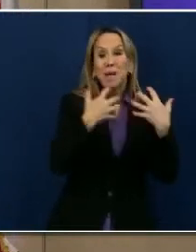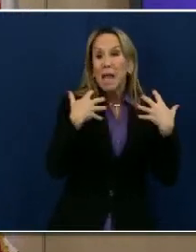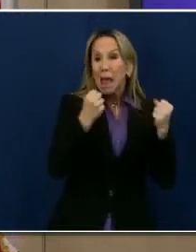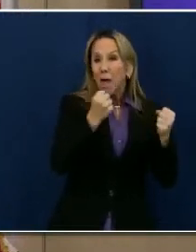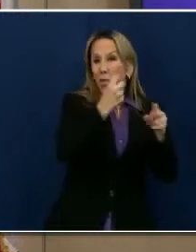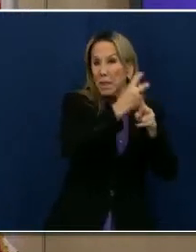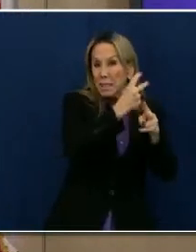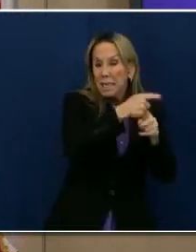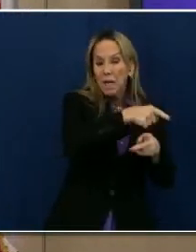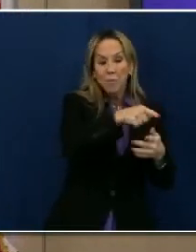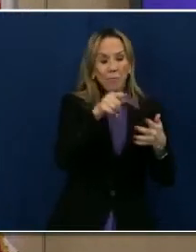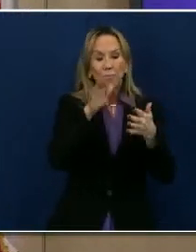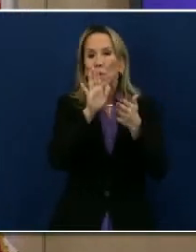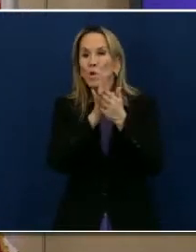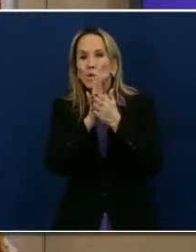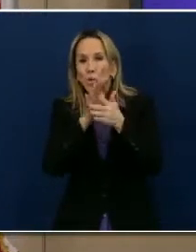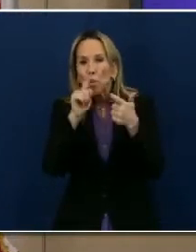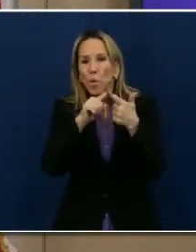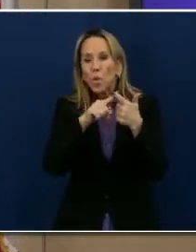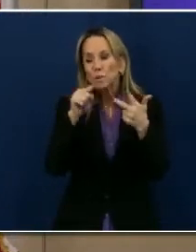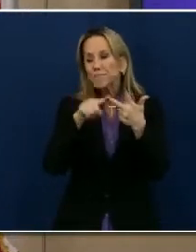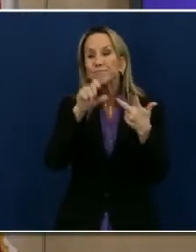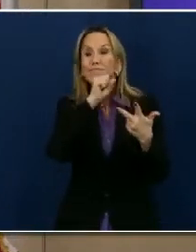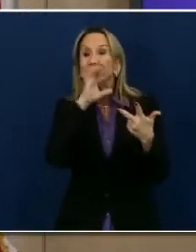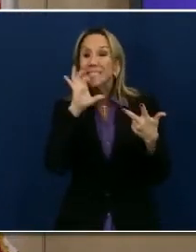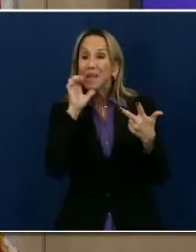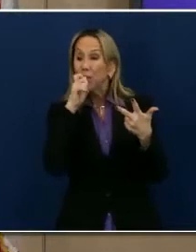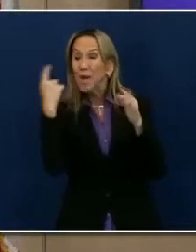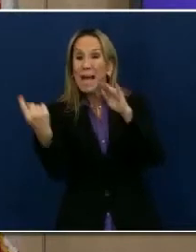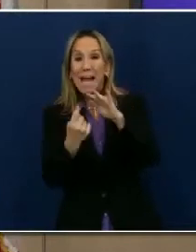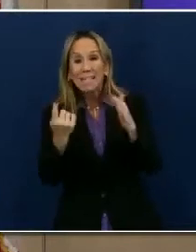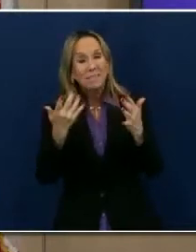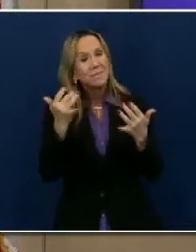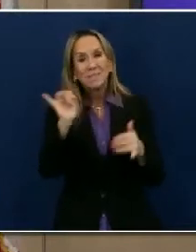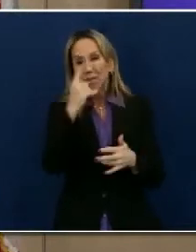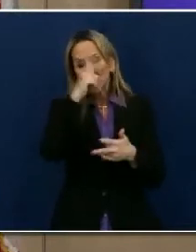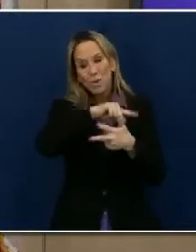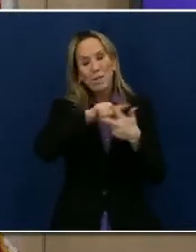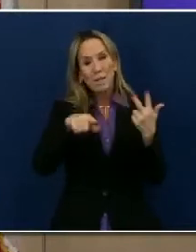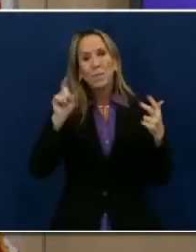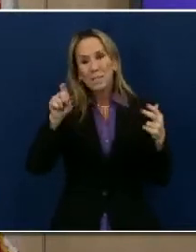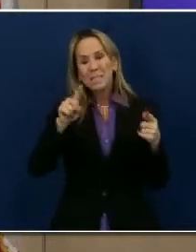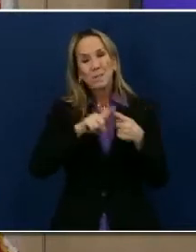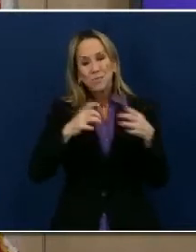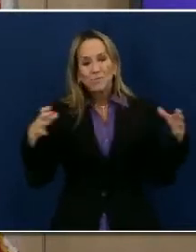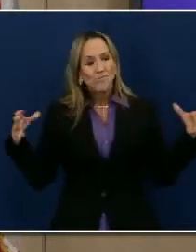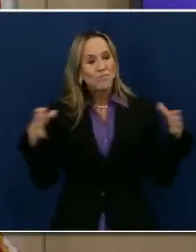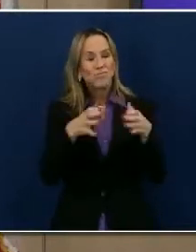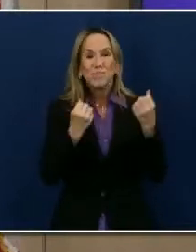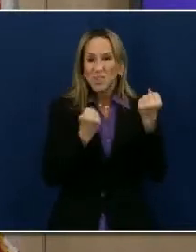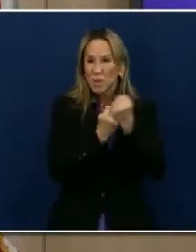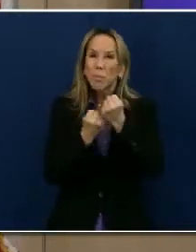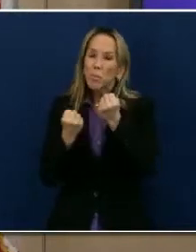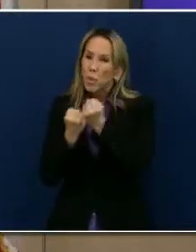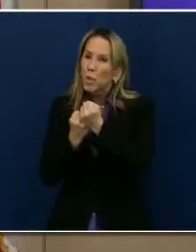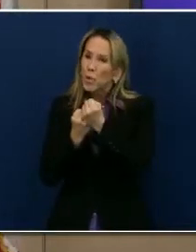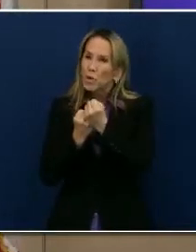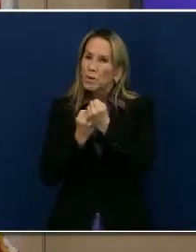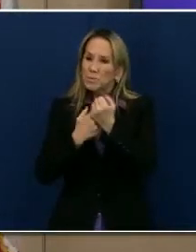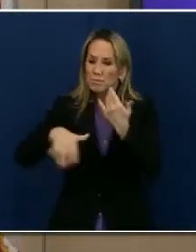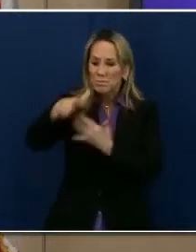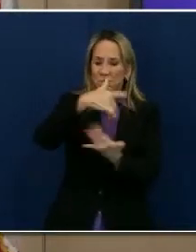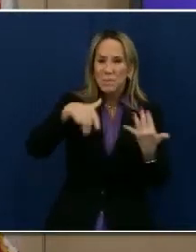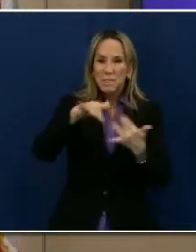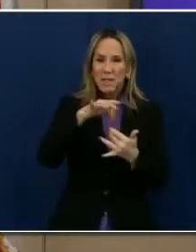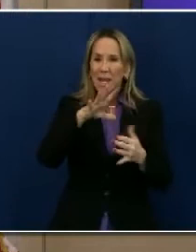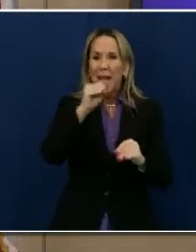or our seniors who are isolated, we need to come together as best we can to try and support one another and recognize that no one